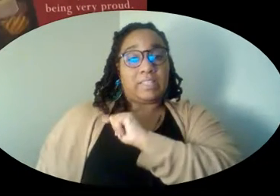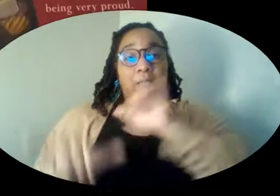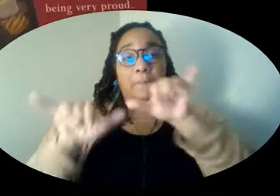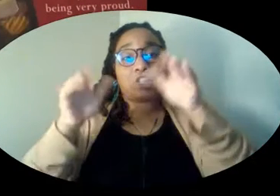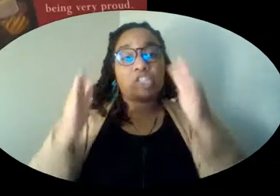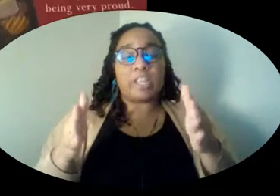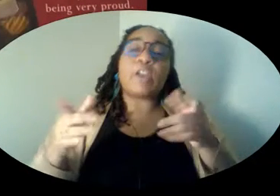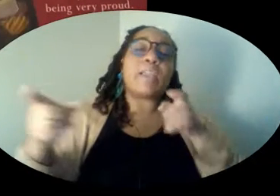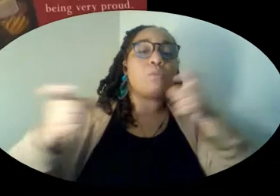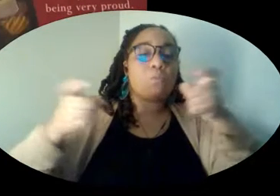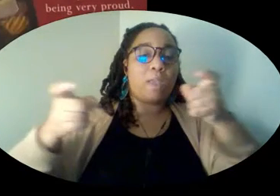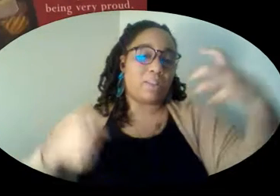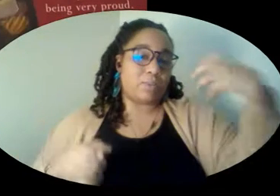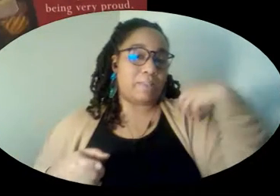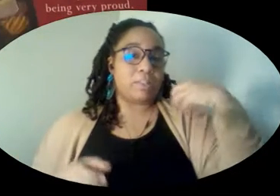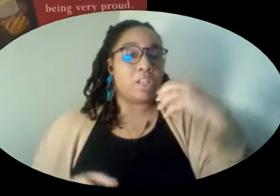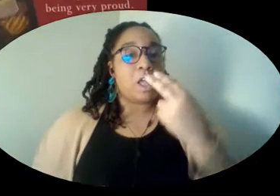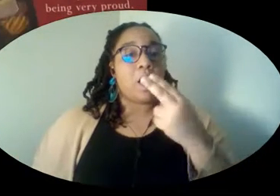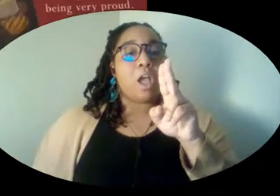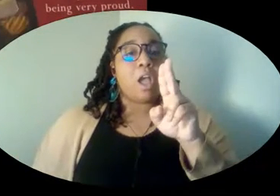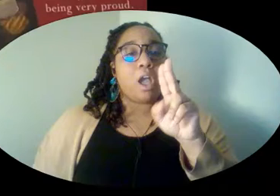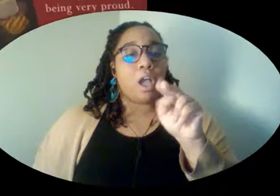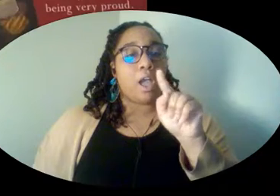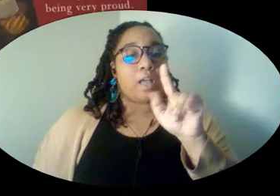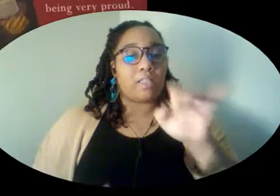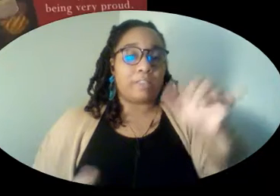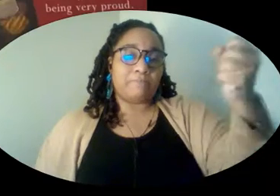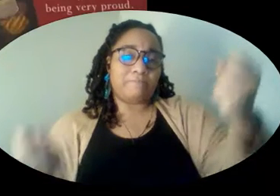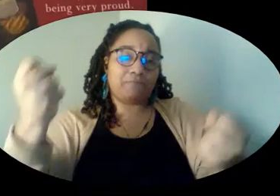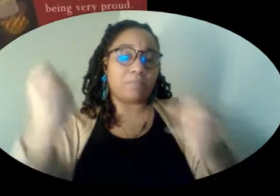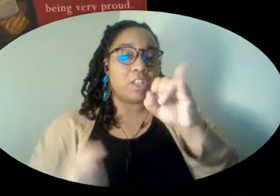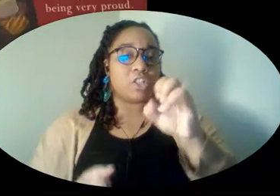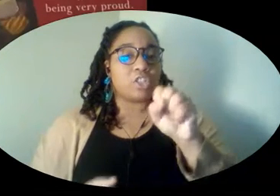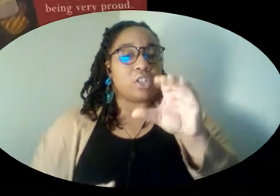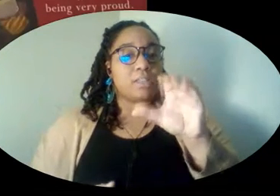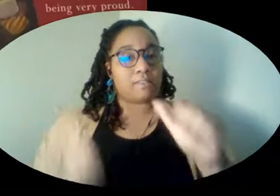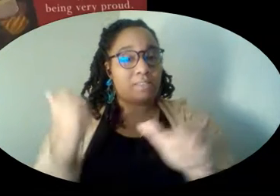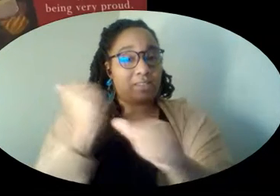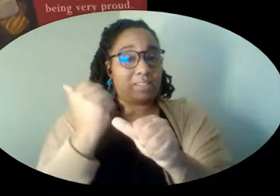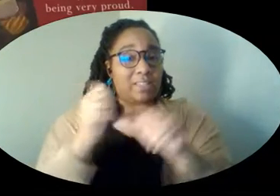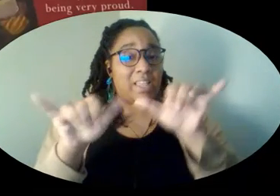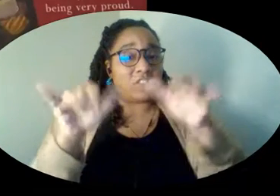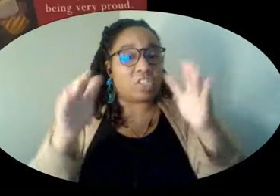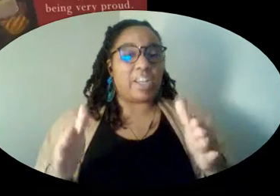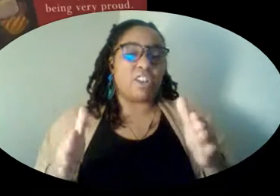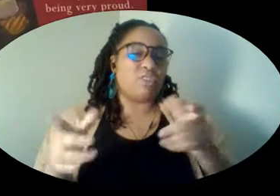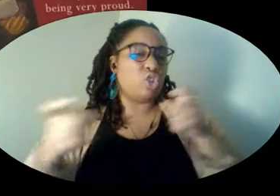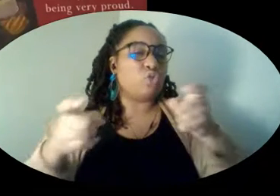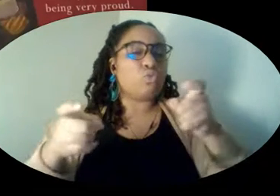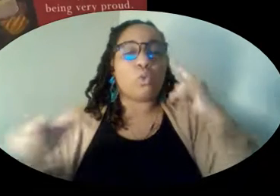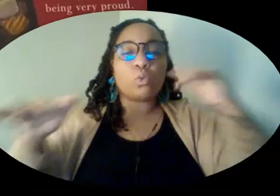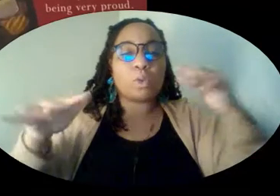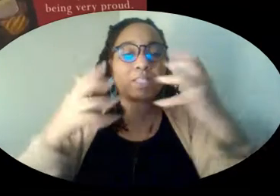keeping things running smoothly. Huntley at the wheel. Jessica, the assistant engineer at the controls in the noisy engine room.